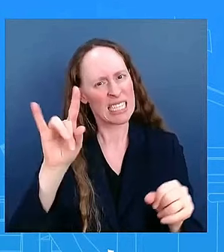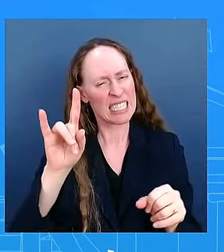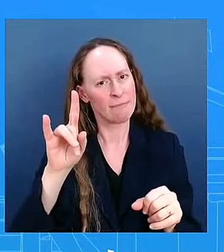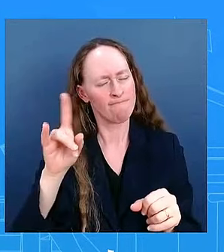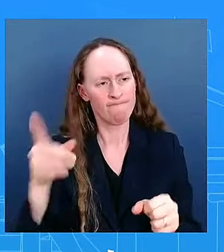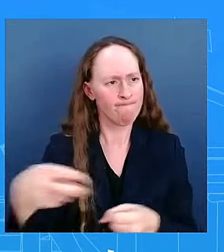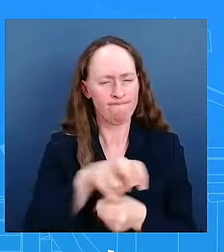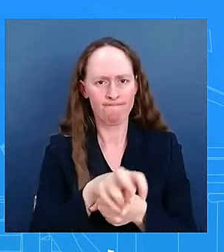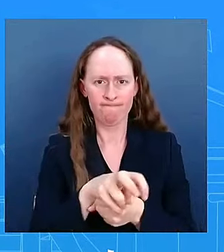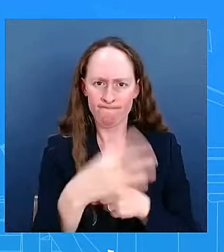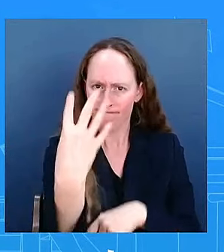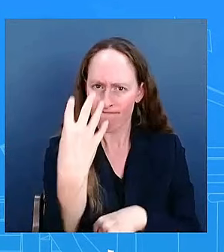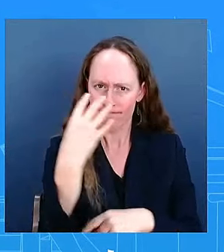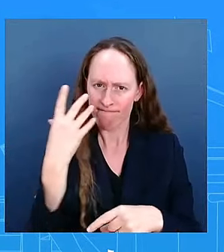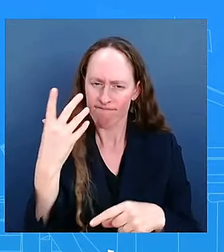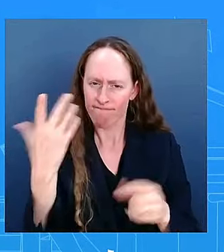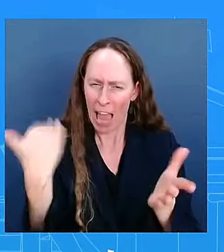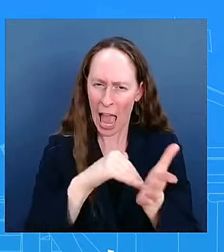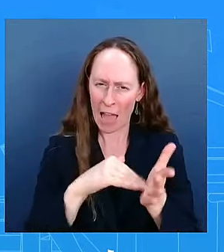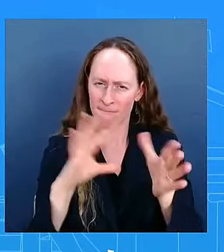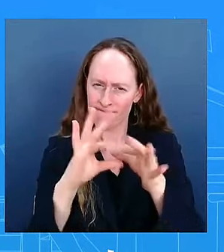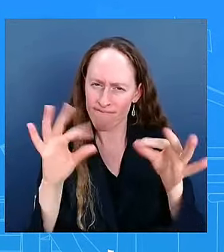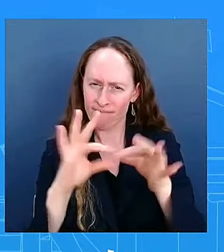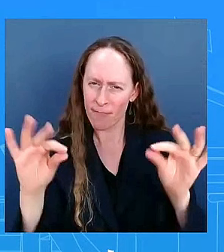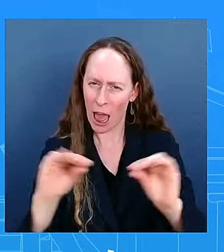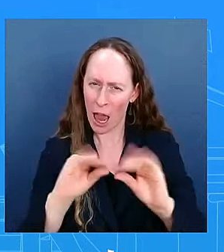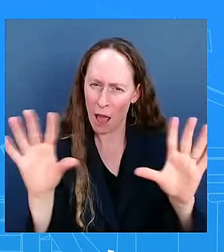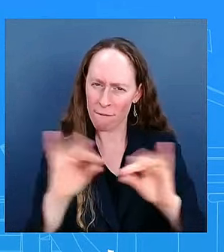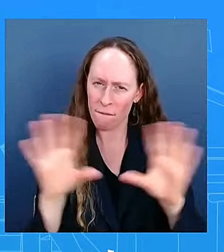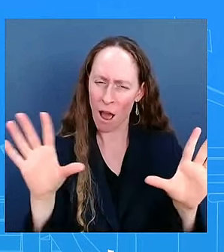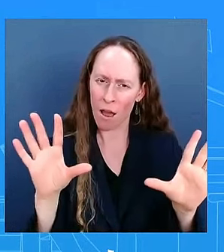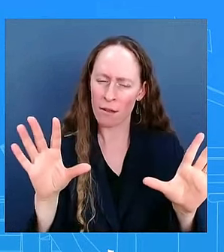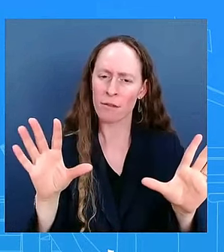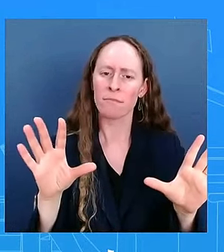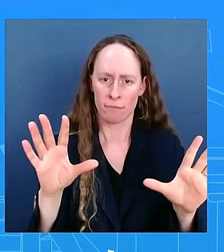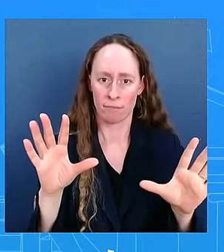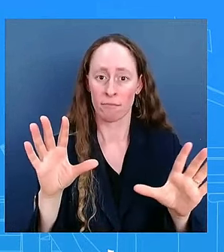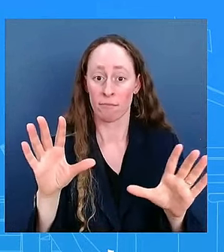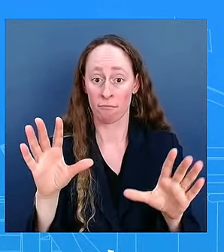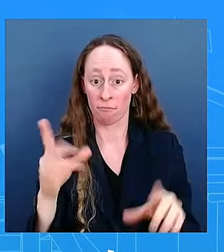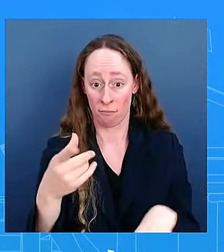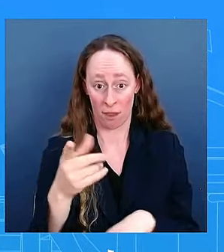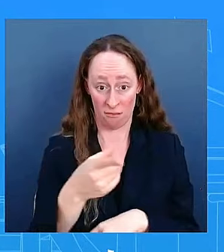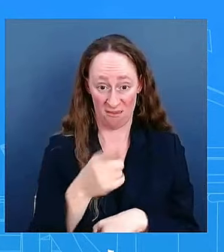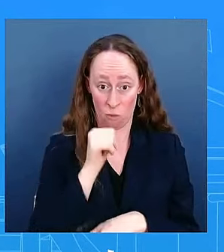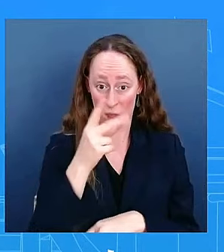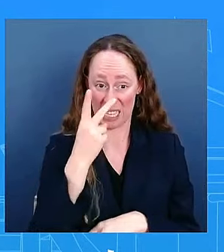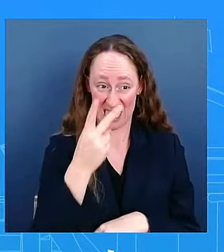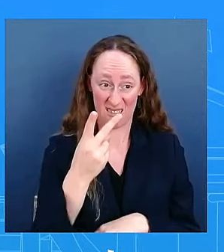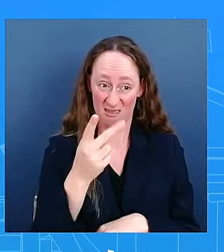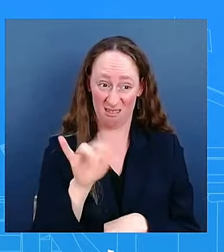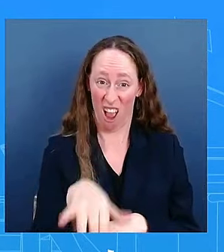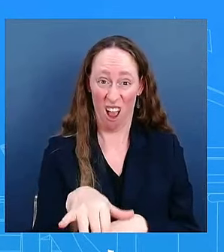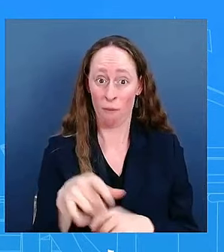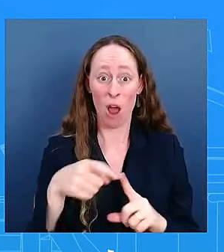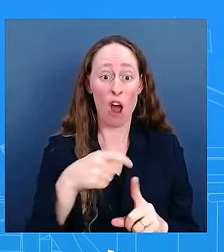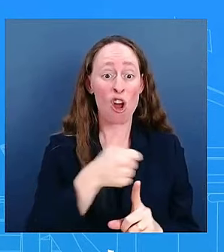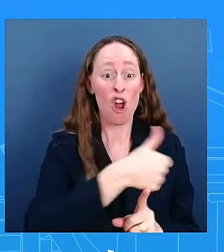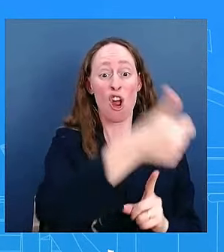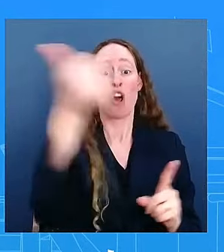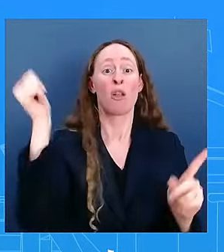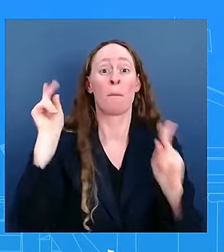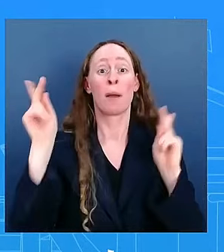And, you know, you don't see that from many elected officials. Certainly didn't see that from the former President.